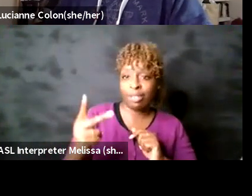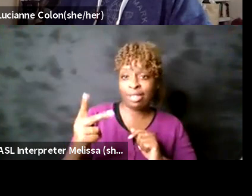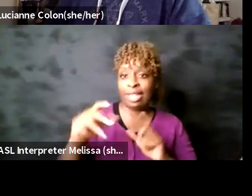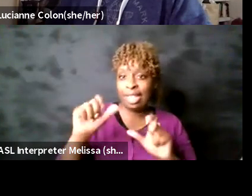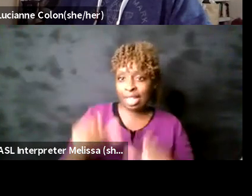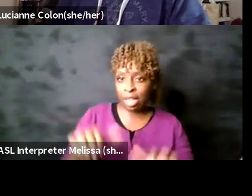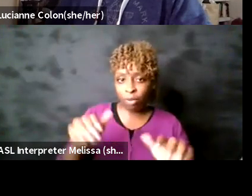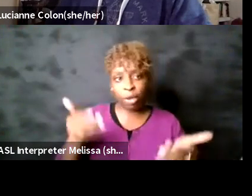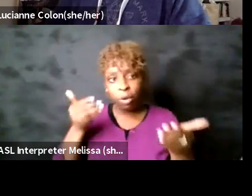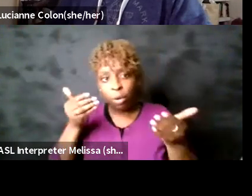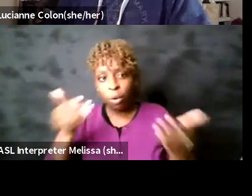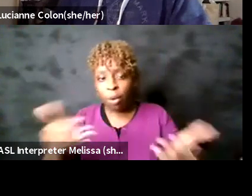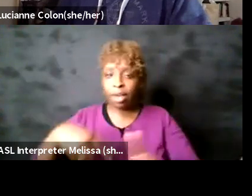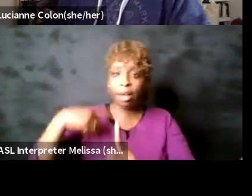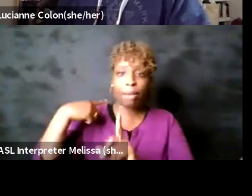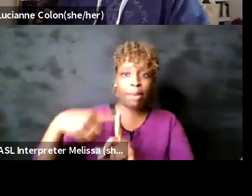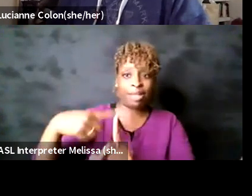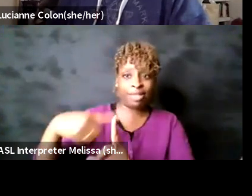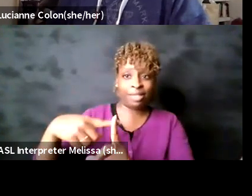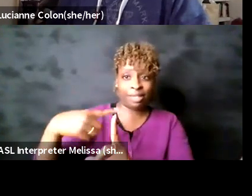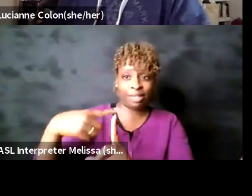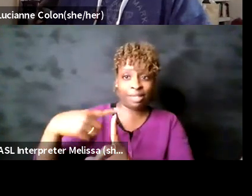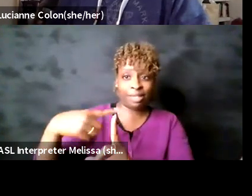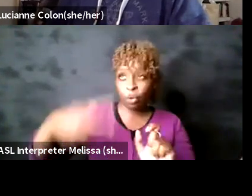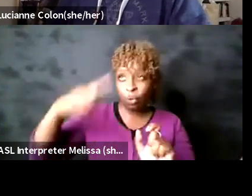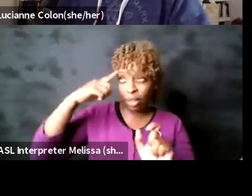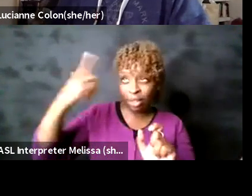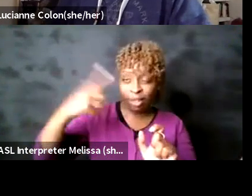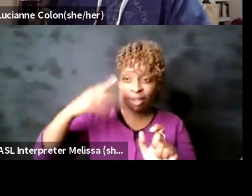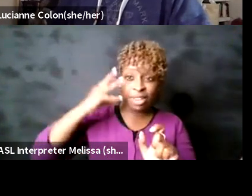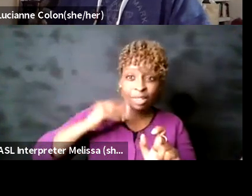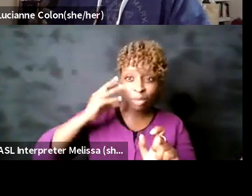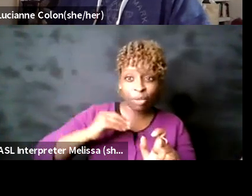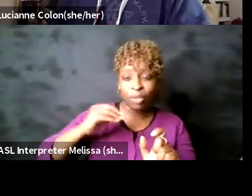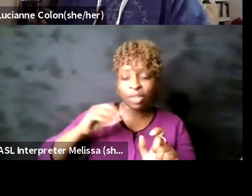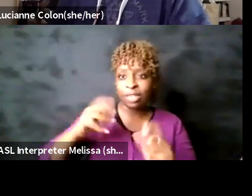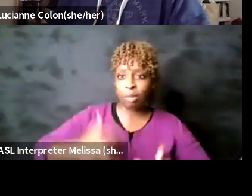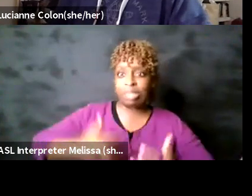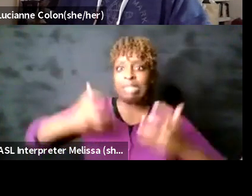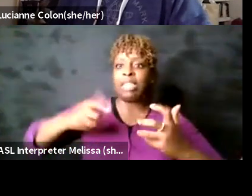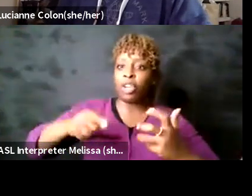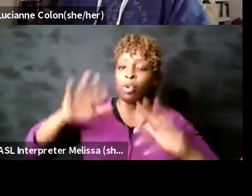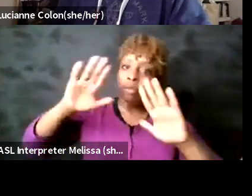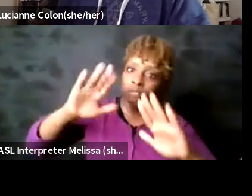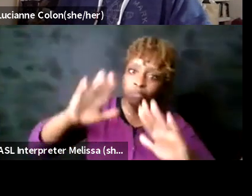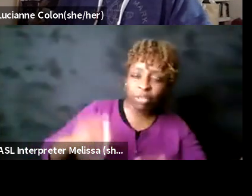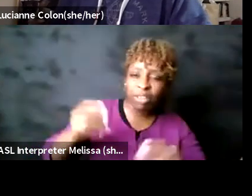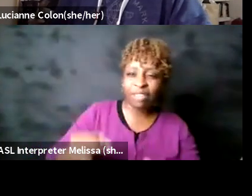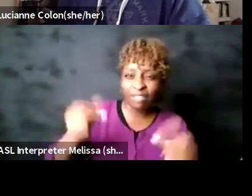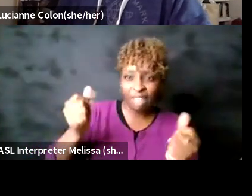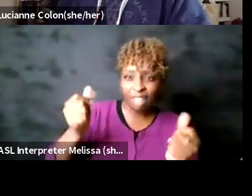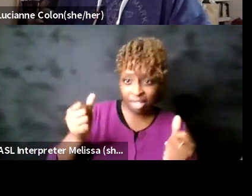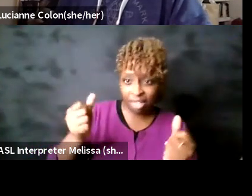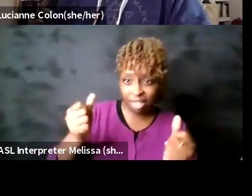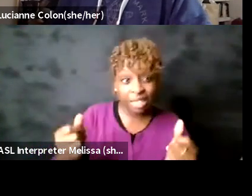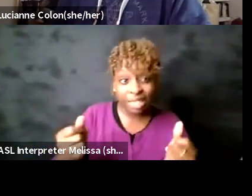where you were able to de-escalate fast how are the ways we're actually solving this and just to point out this is our last five minutes